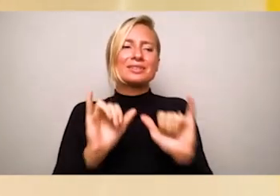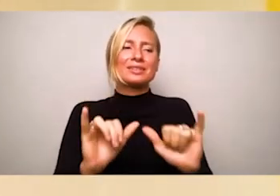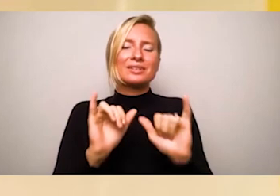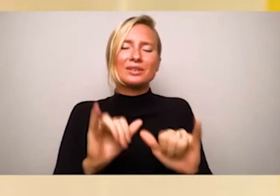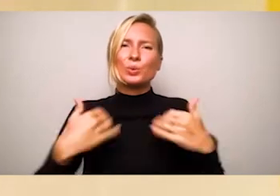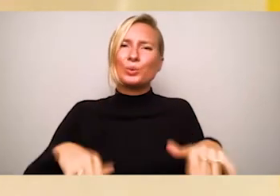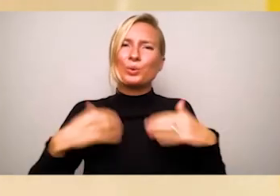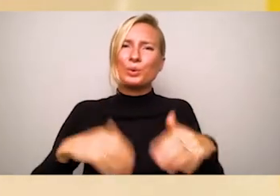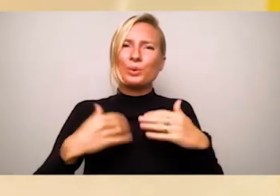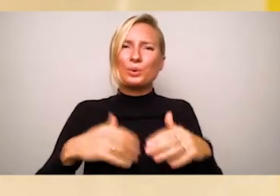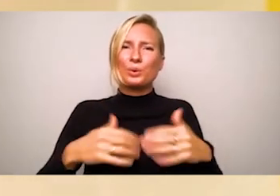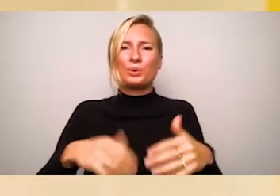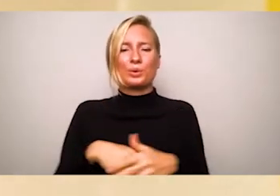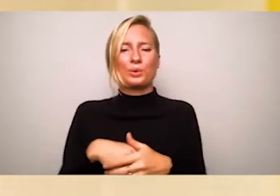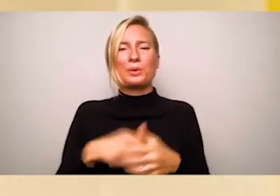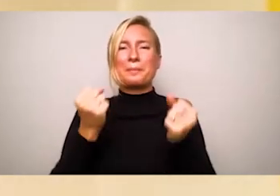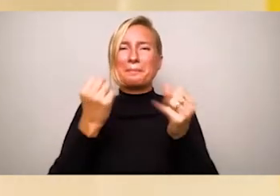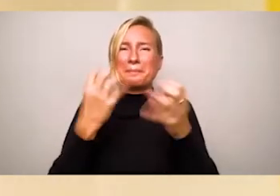spent decades whiting out.